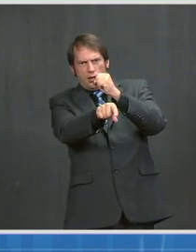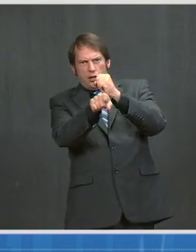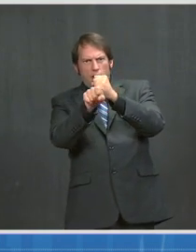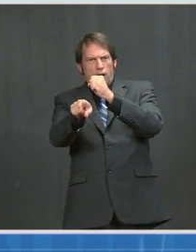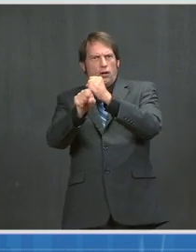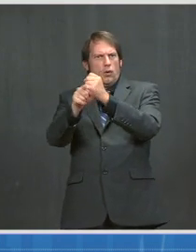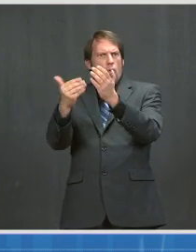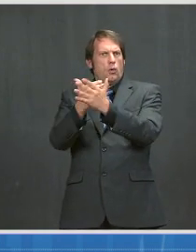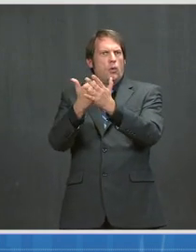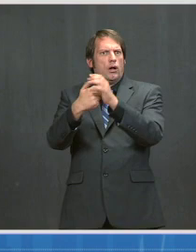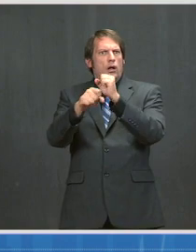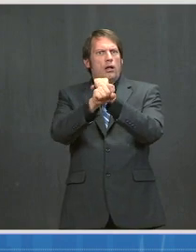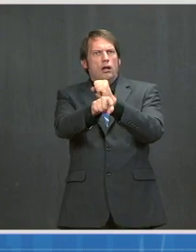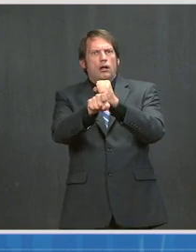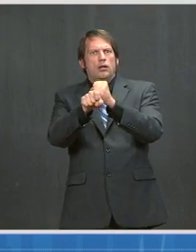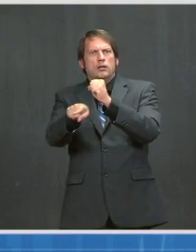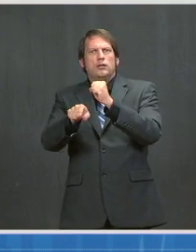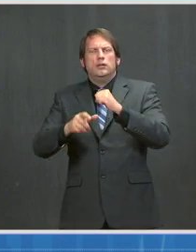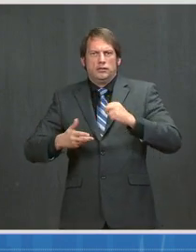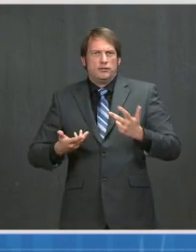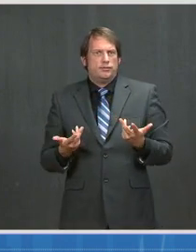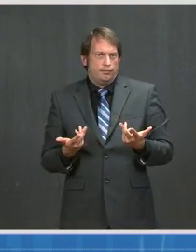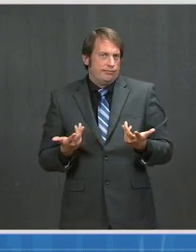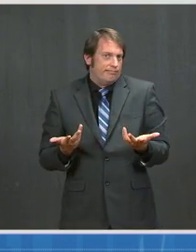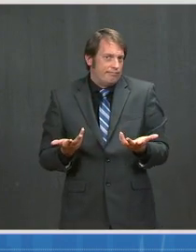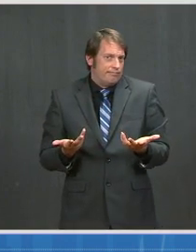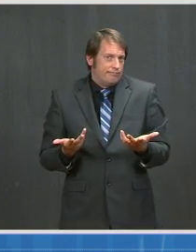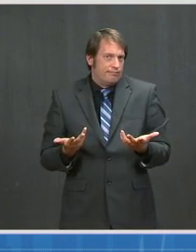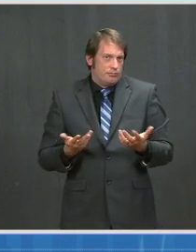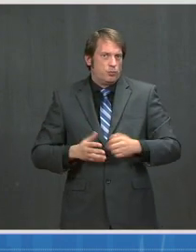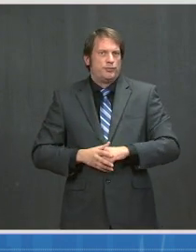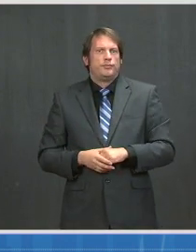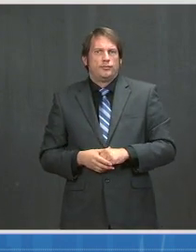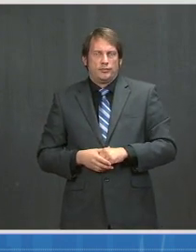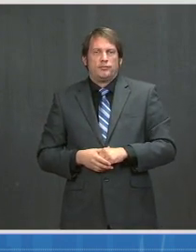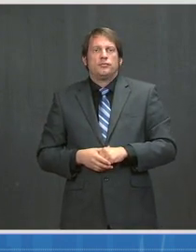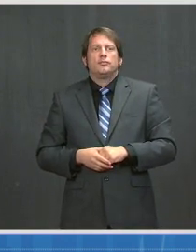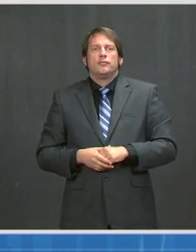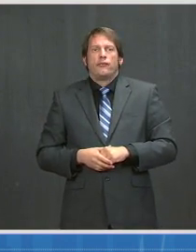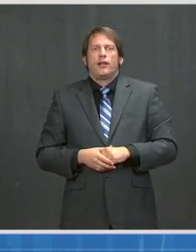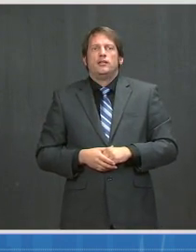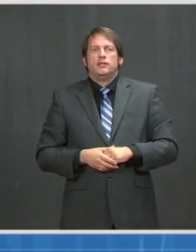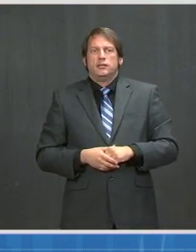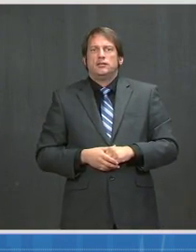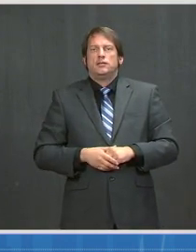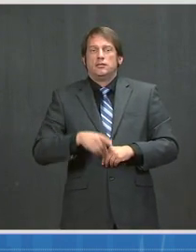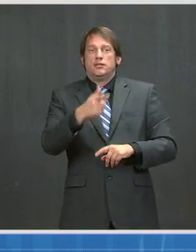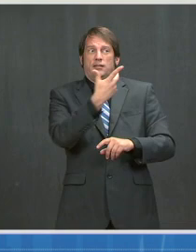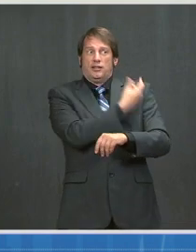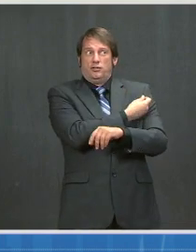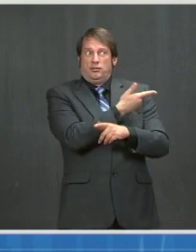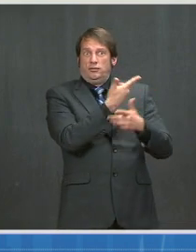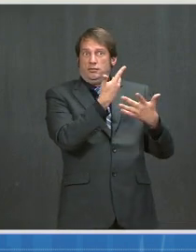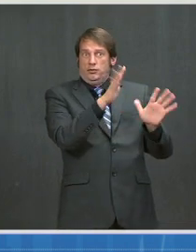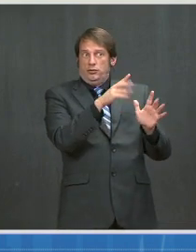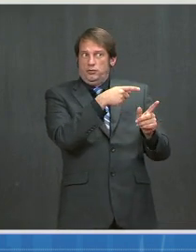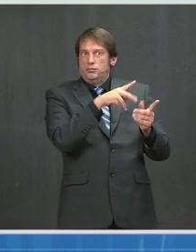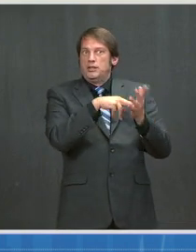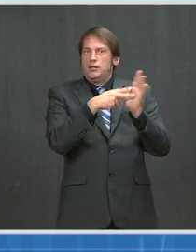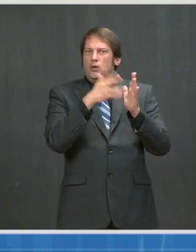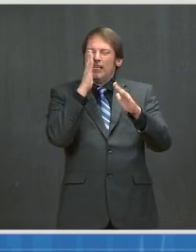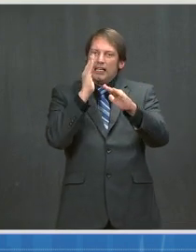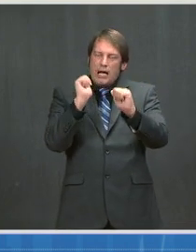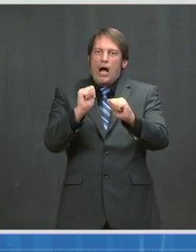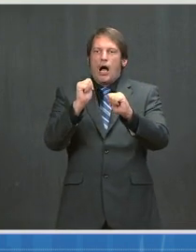their capability of the virus, excuse me, of the vaccine-induced antibodies to essentially be able to neutralize there,